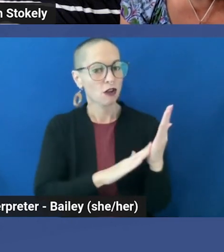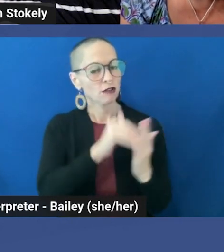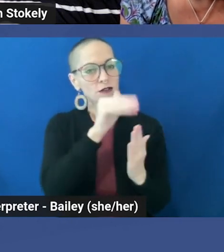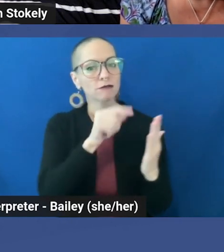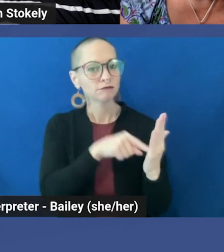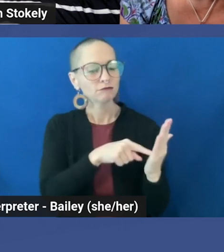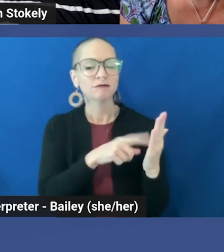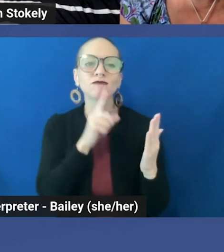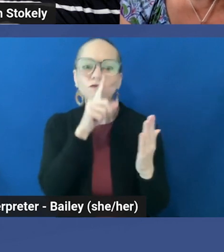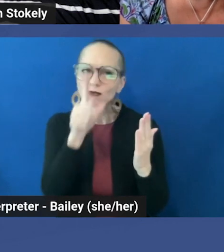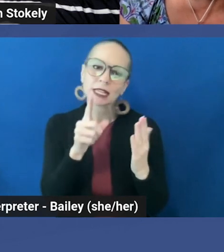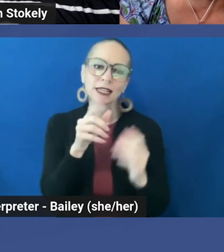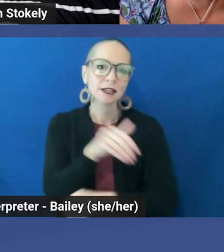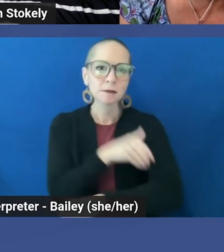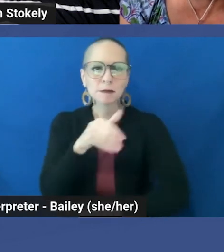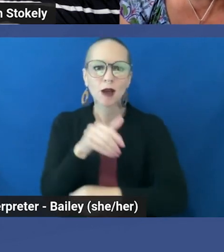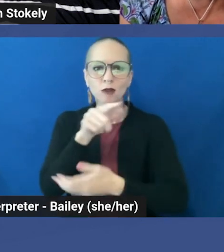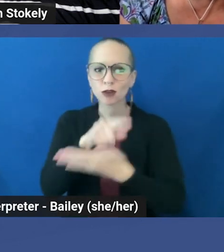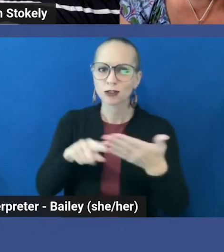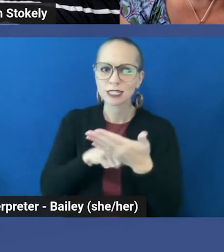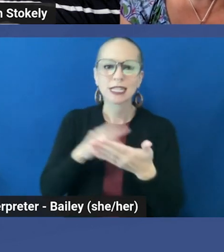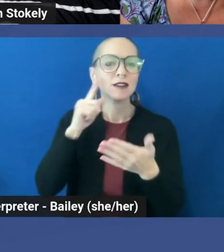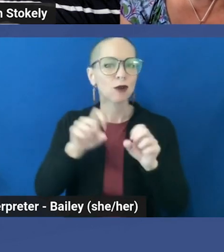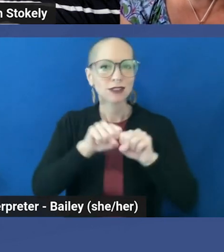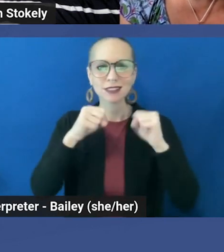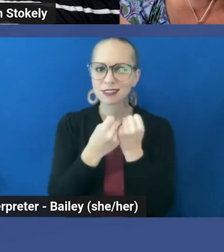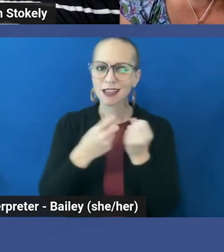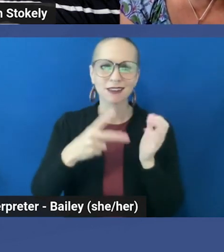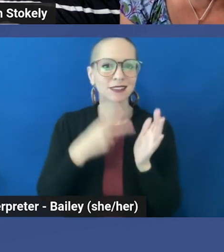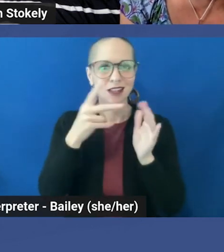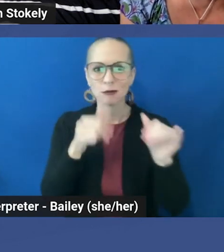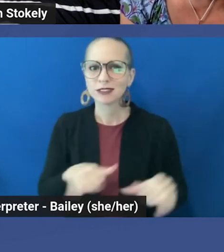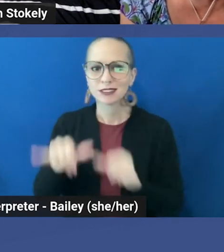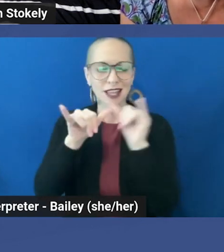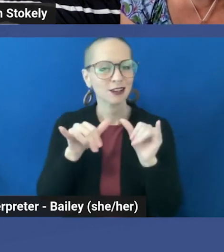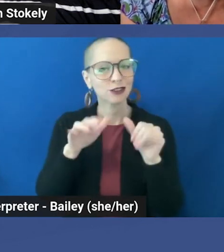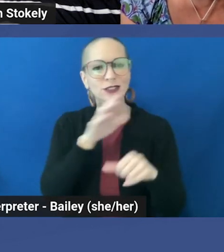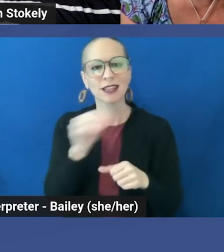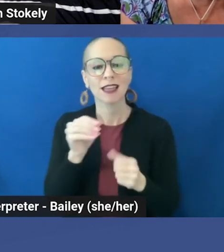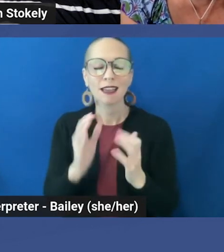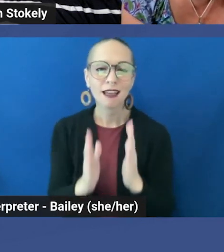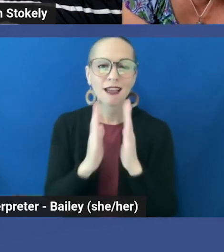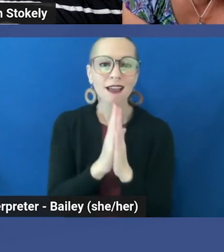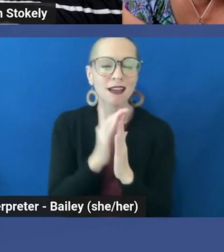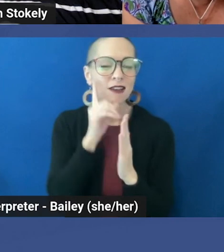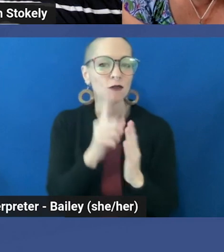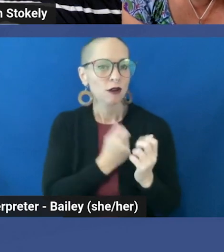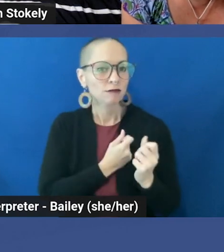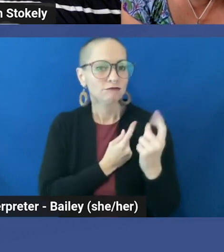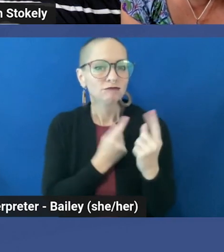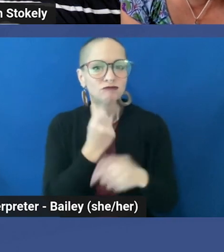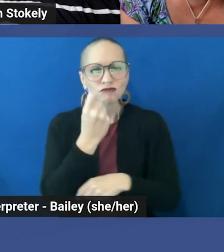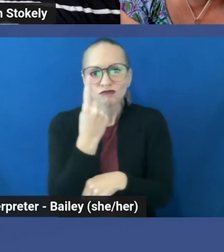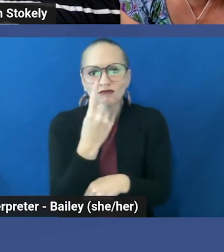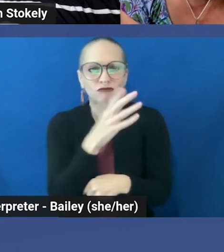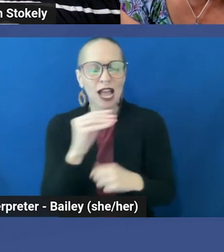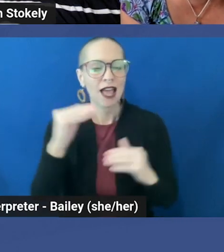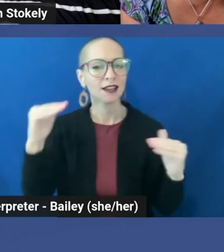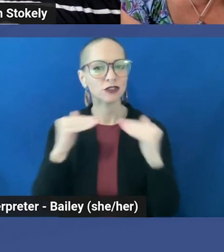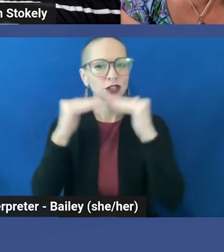critique of societal double standards and a call for empathy and justice for those who are often